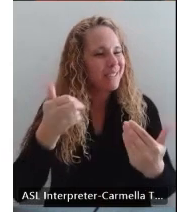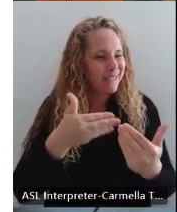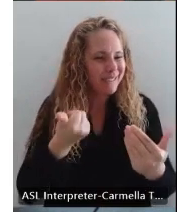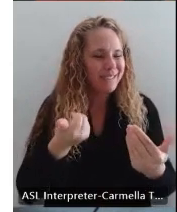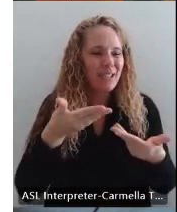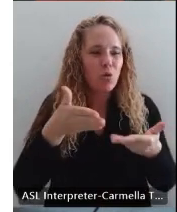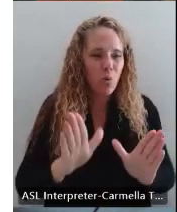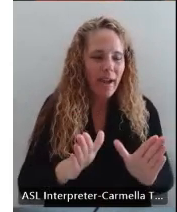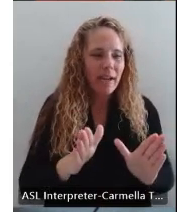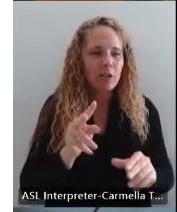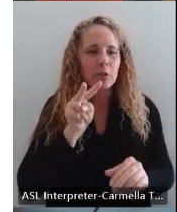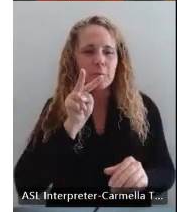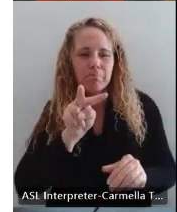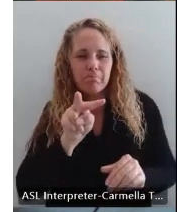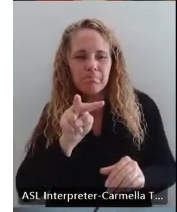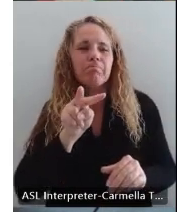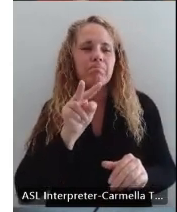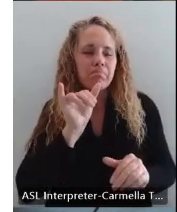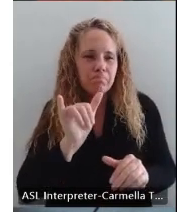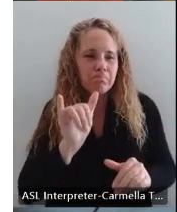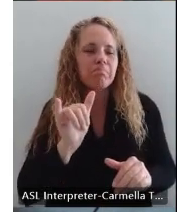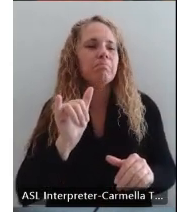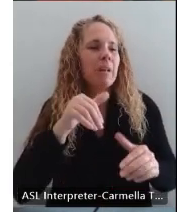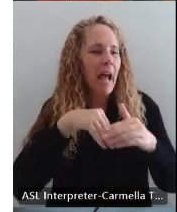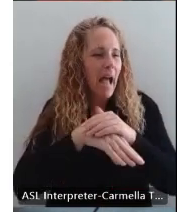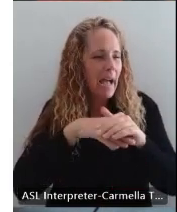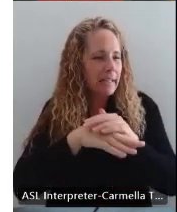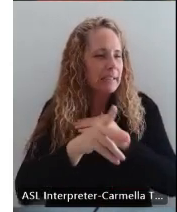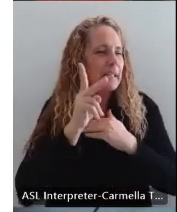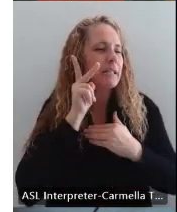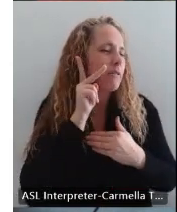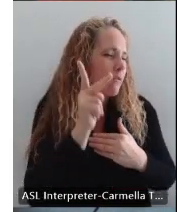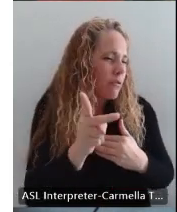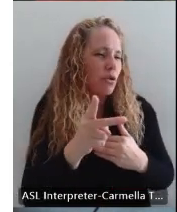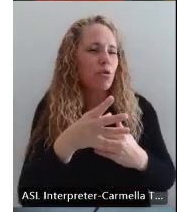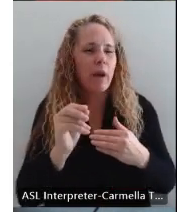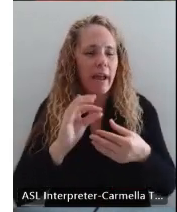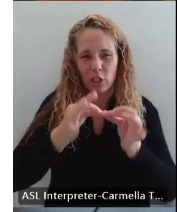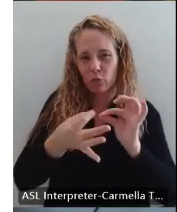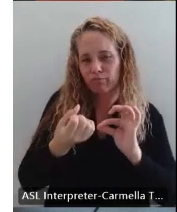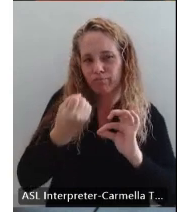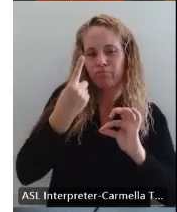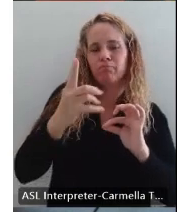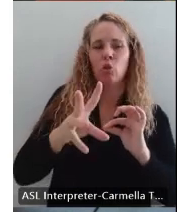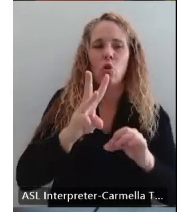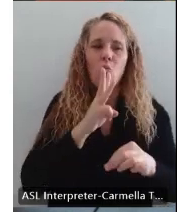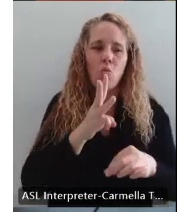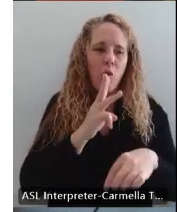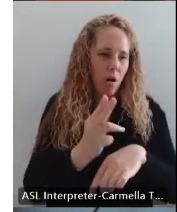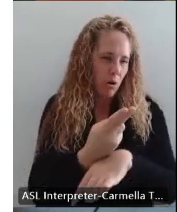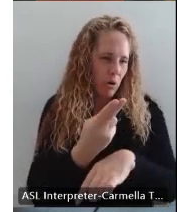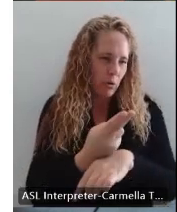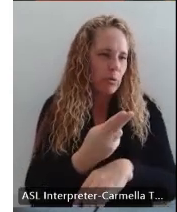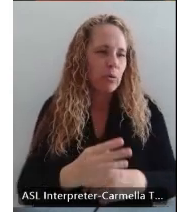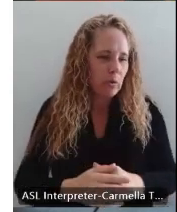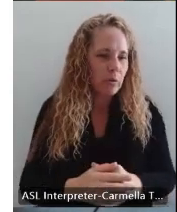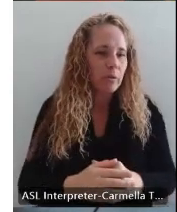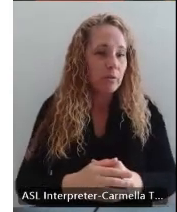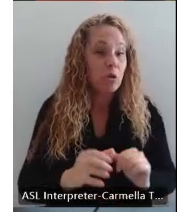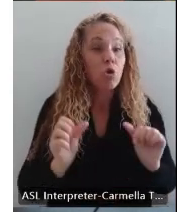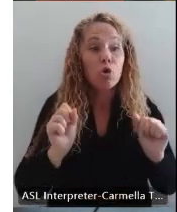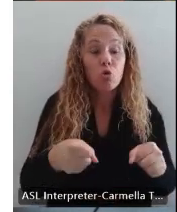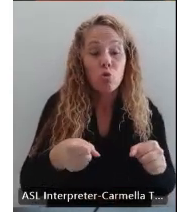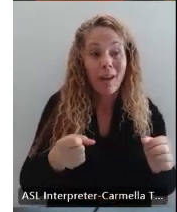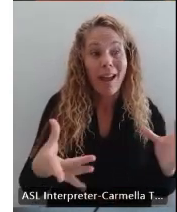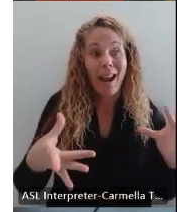convenient way to access, view, and interpret your water usage. You can